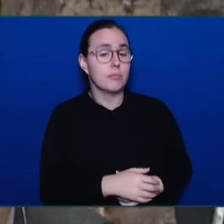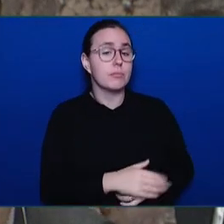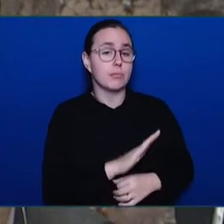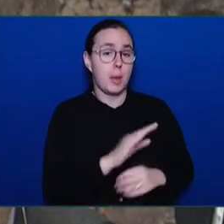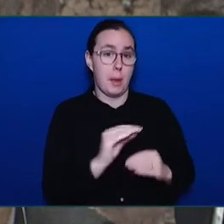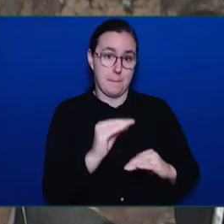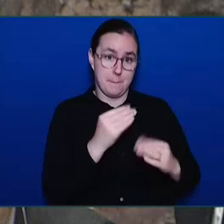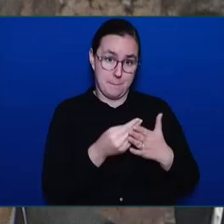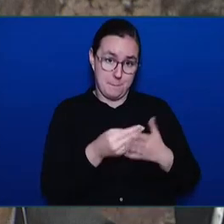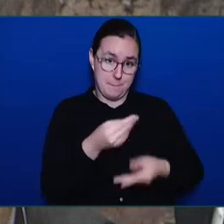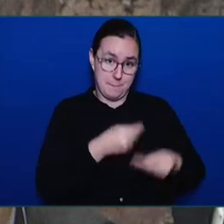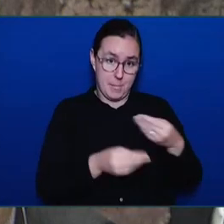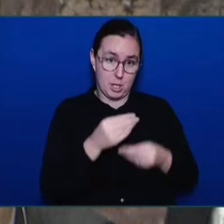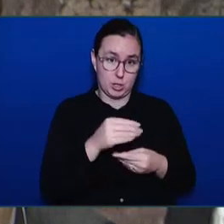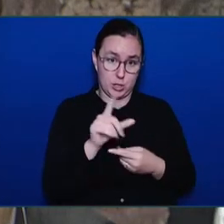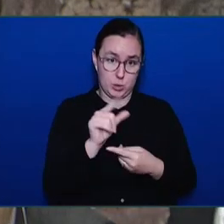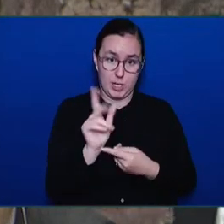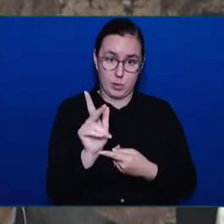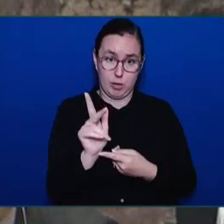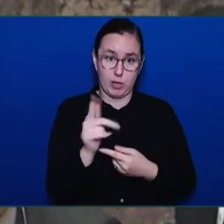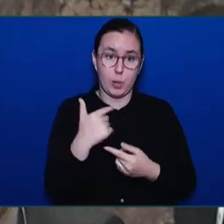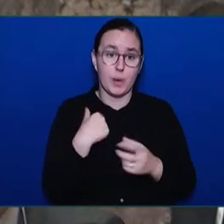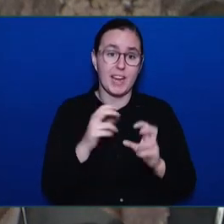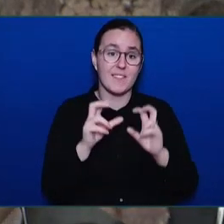in clean, sustainable futures.